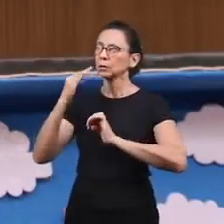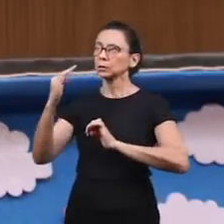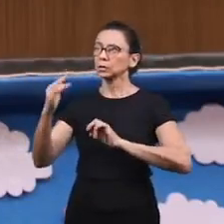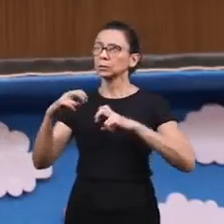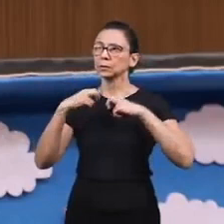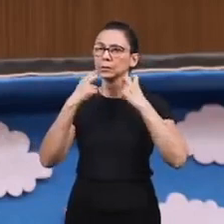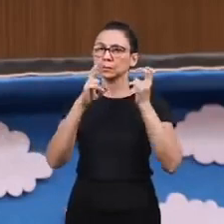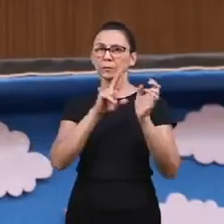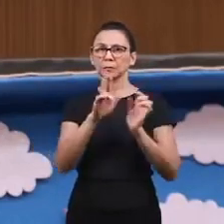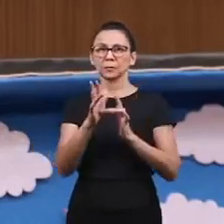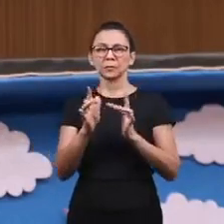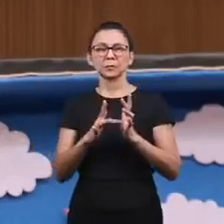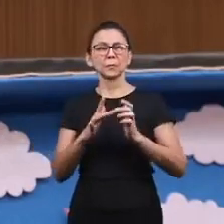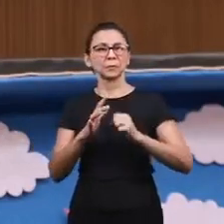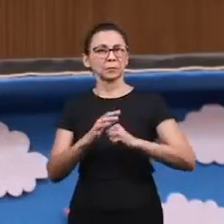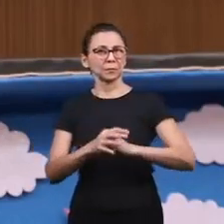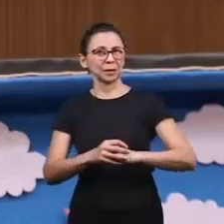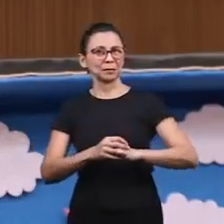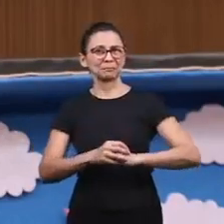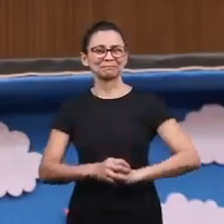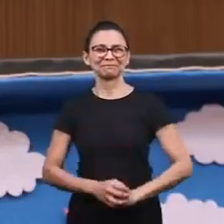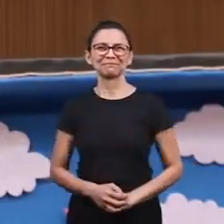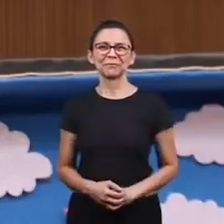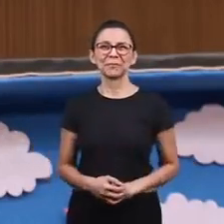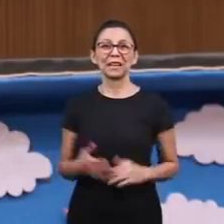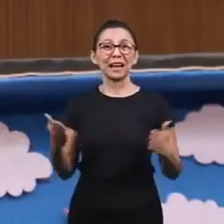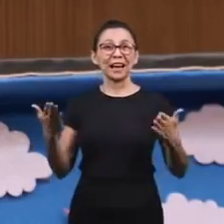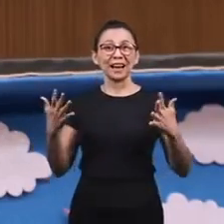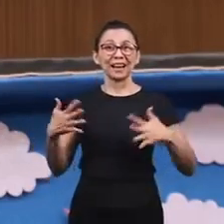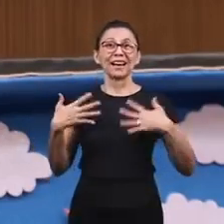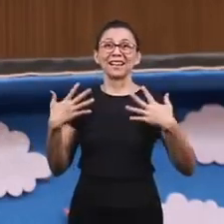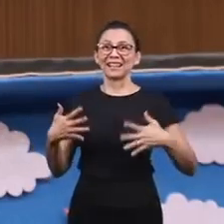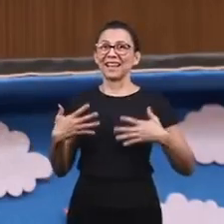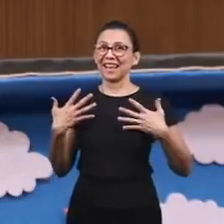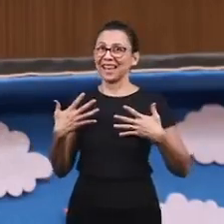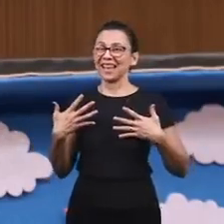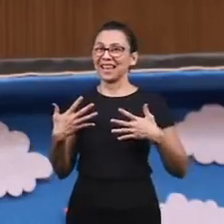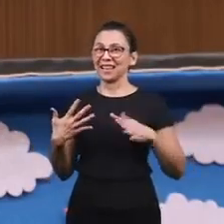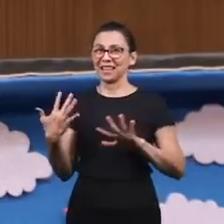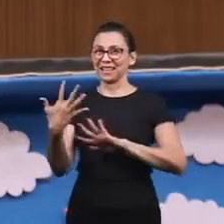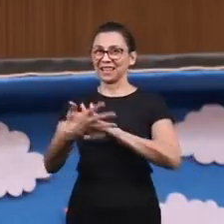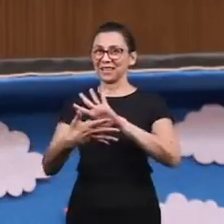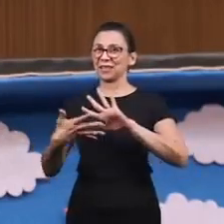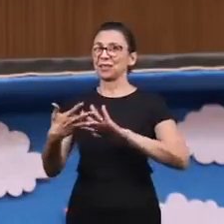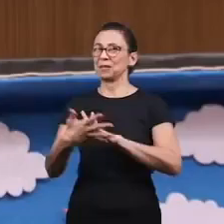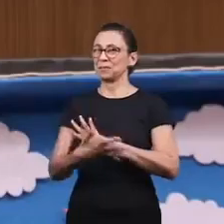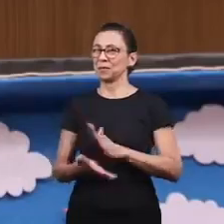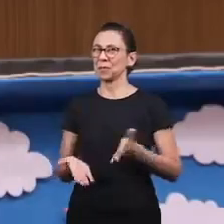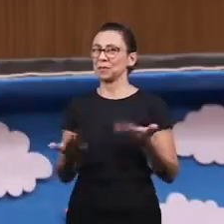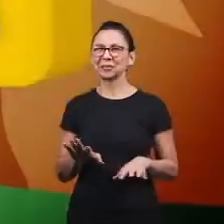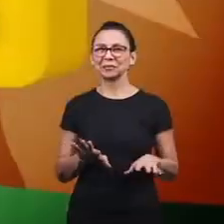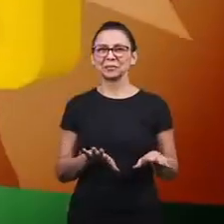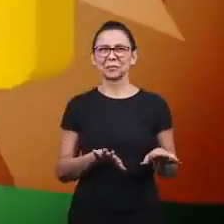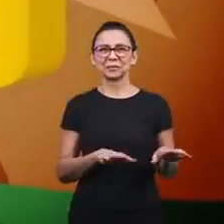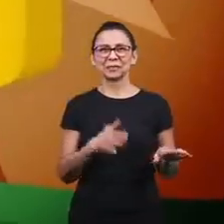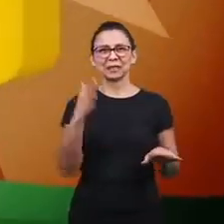plead in the name of Jesus. Amen. And now, with lots of joy, let's sing a song.